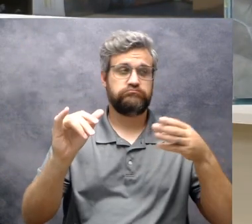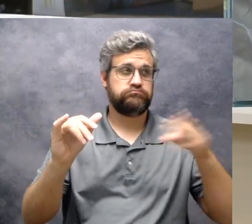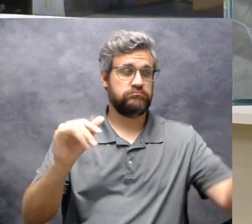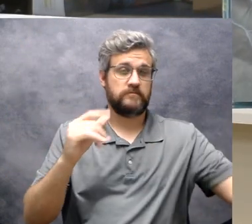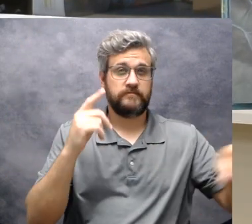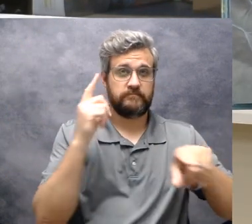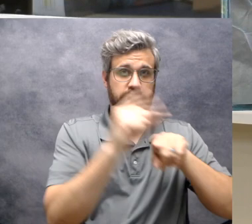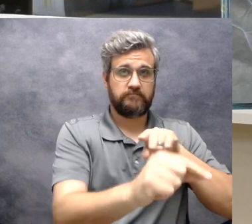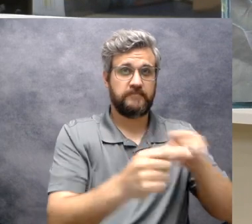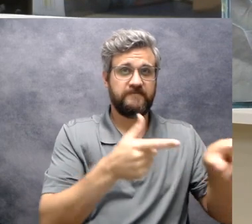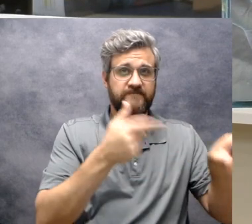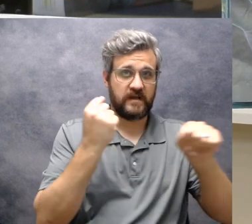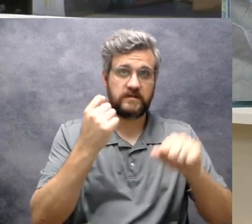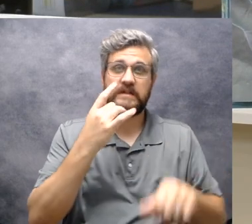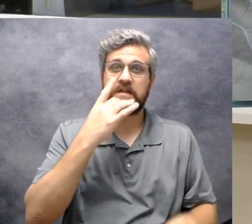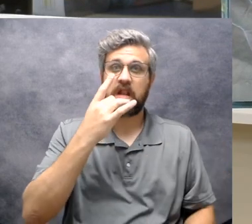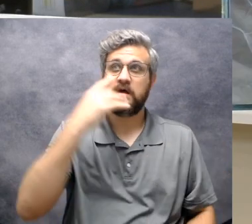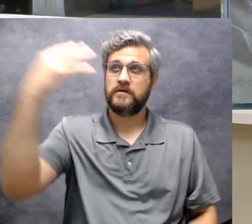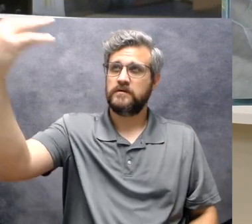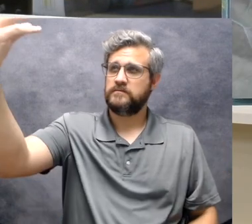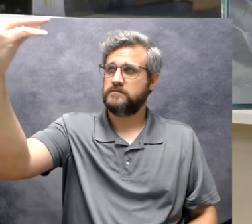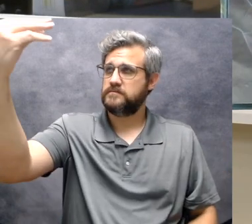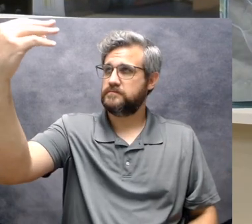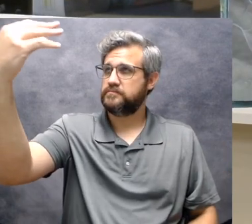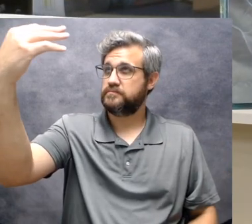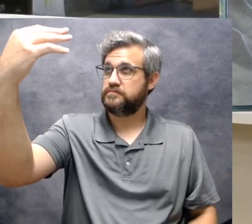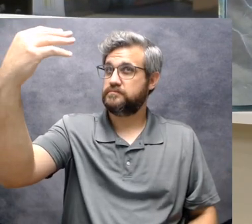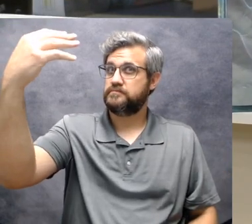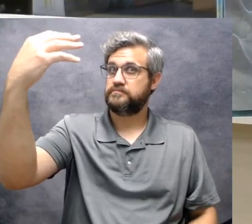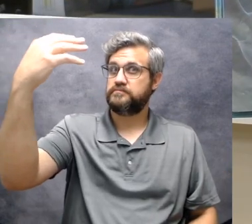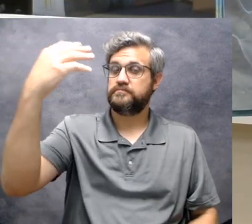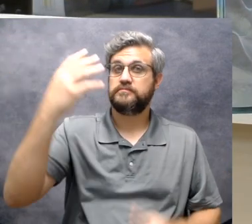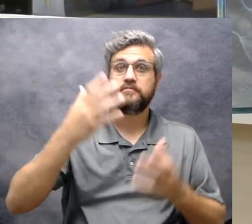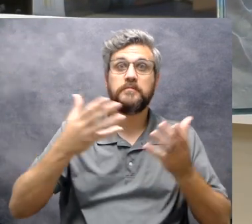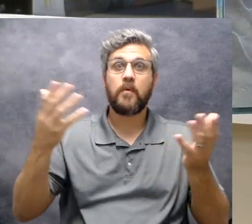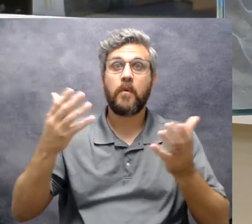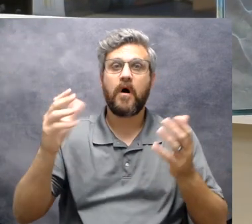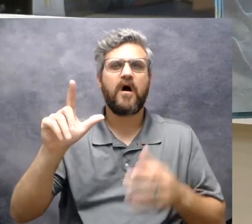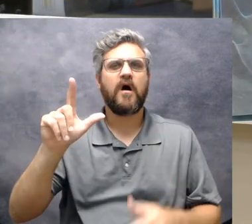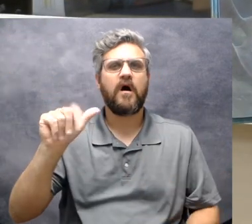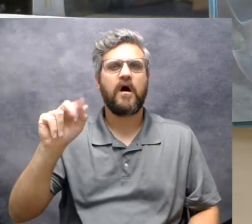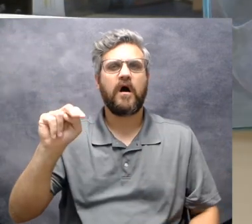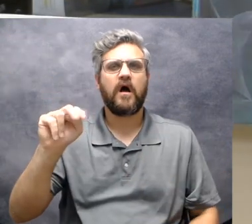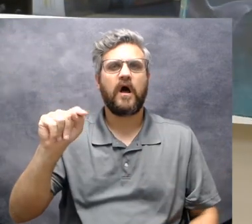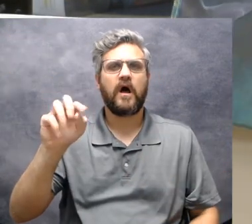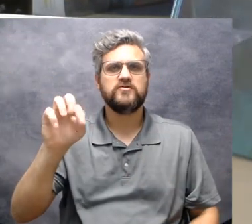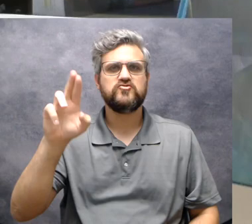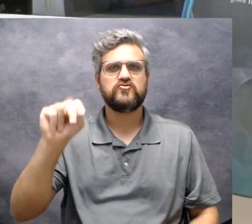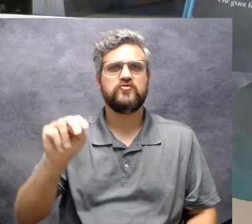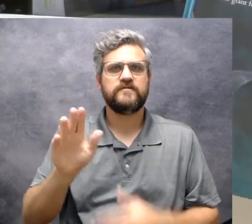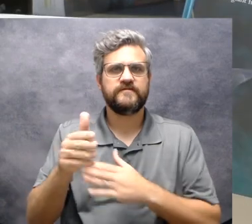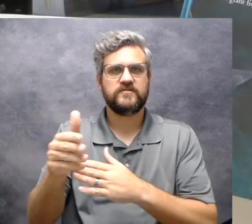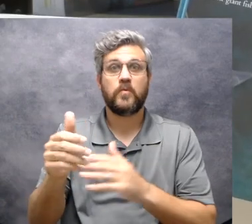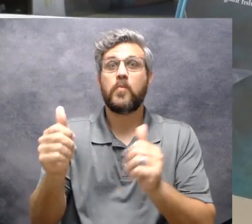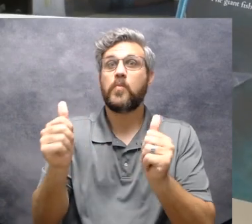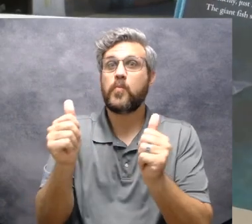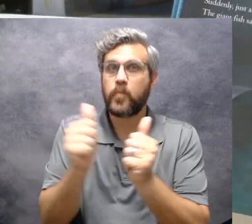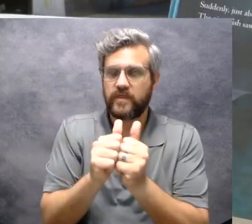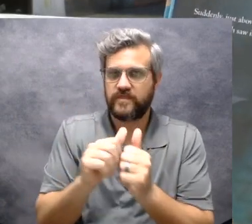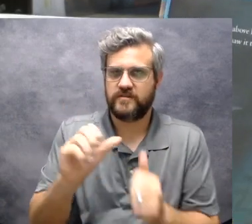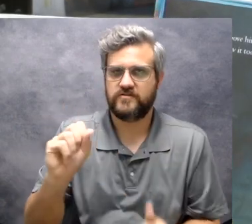away faster. The light came closer and closer and closer. It was a lantern fish and